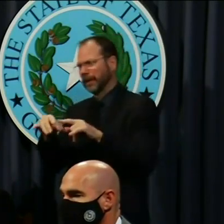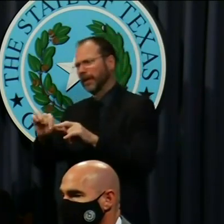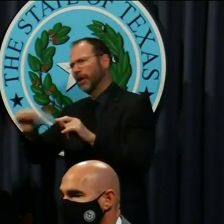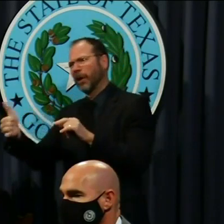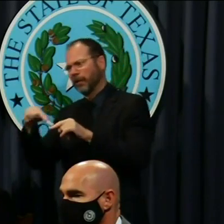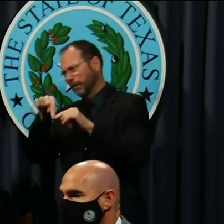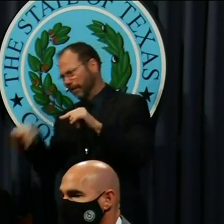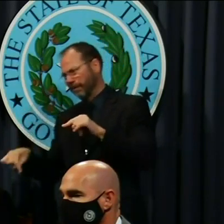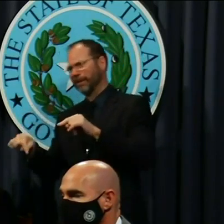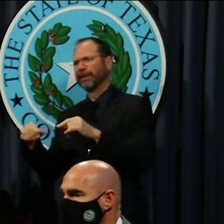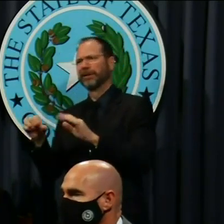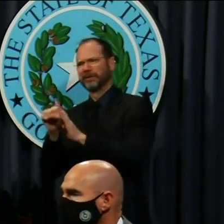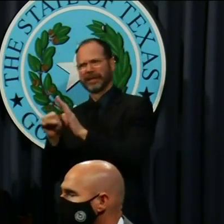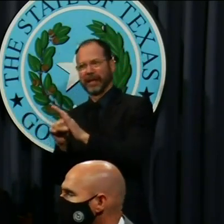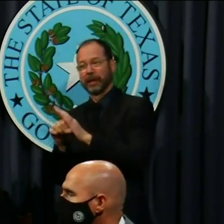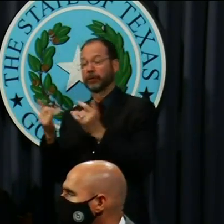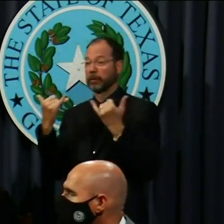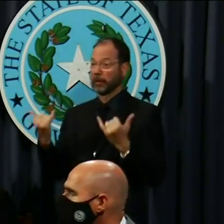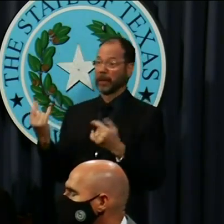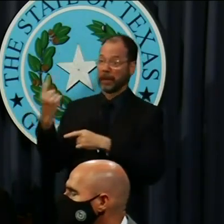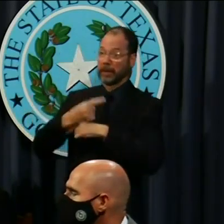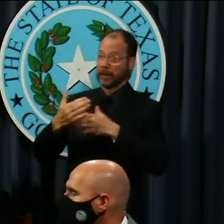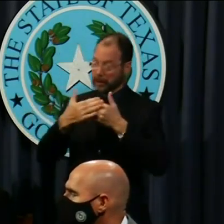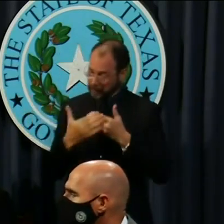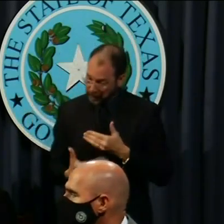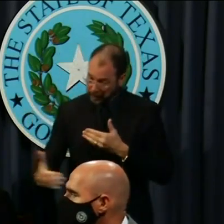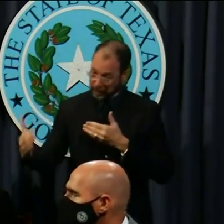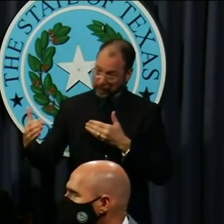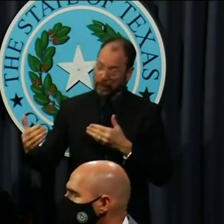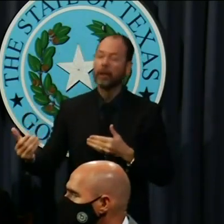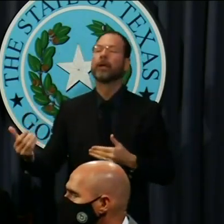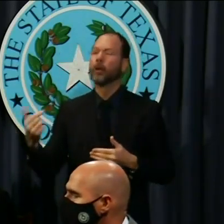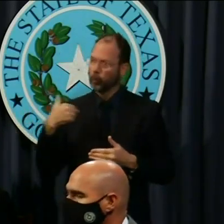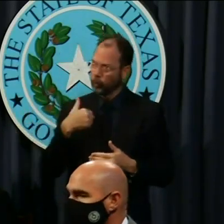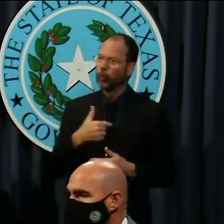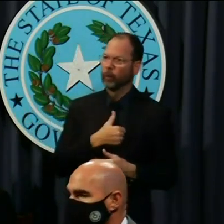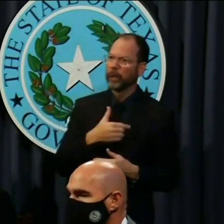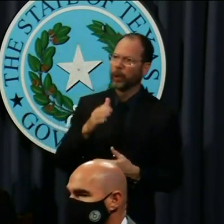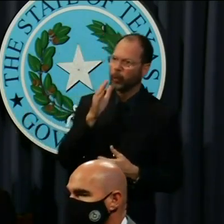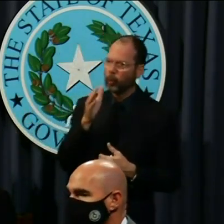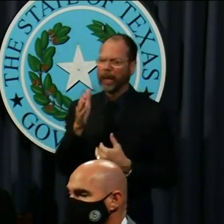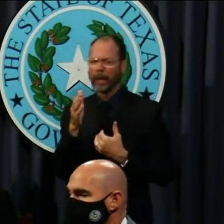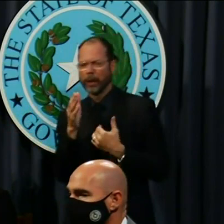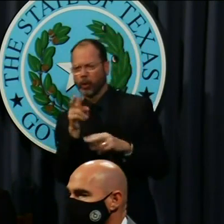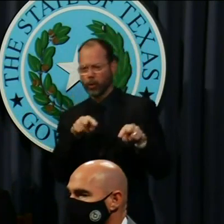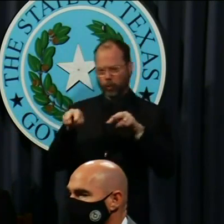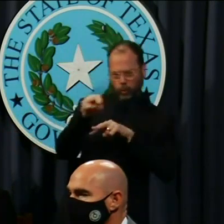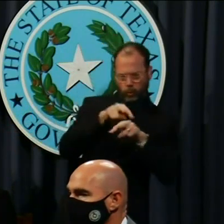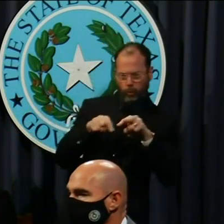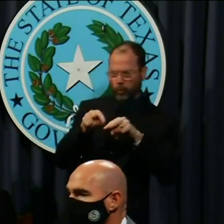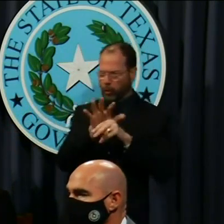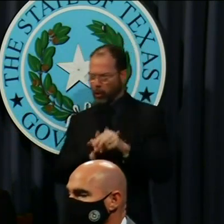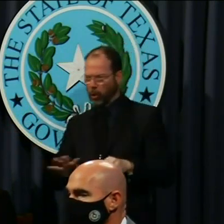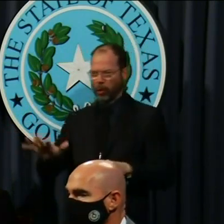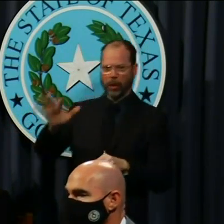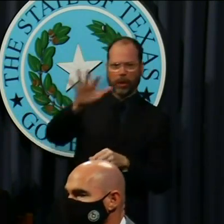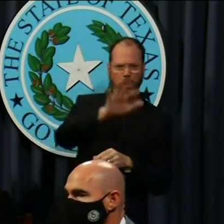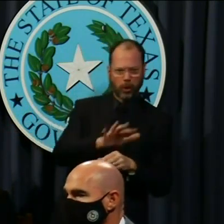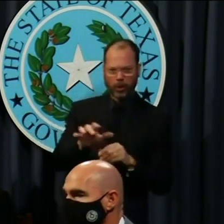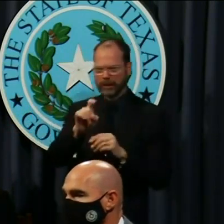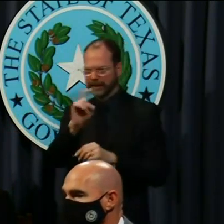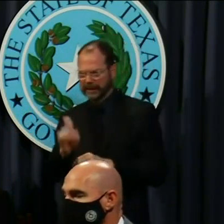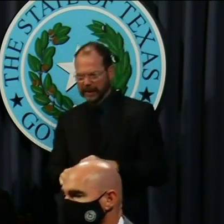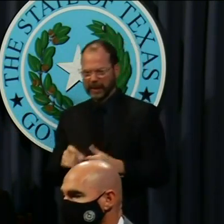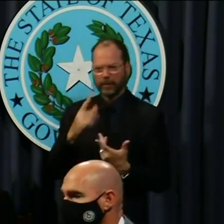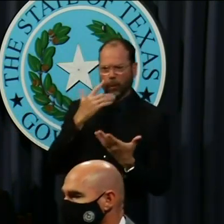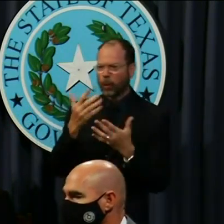So moving forward, we will continue to consider all of the relevant factors for